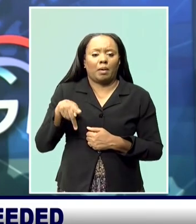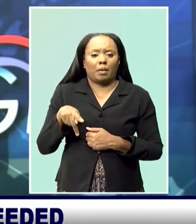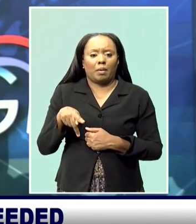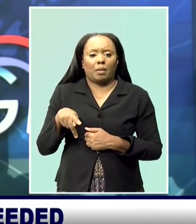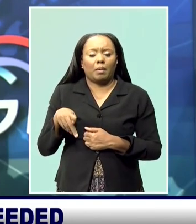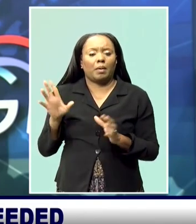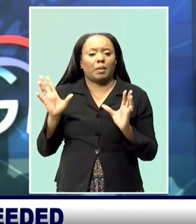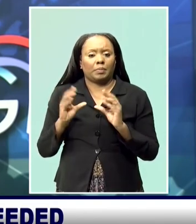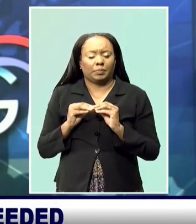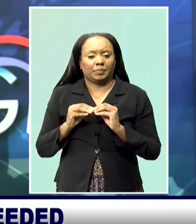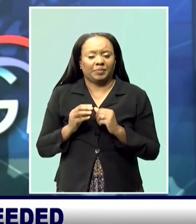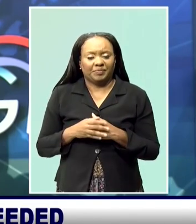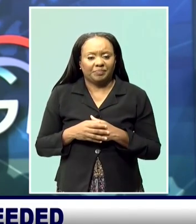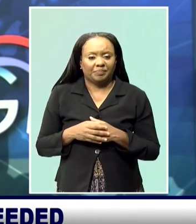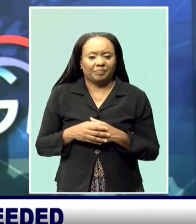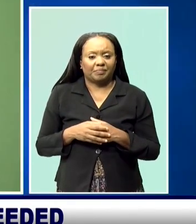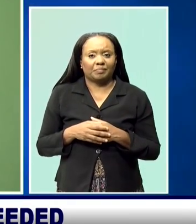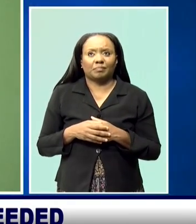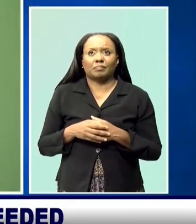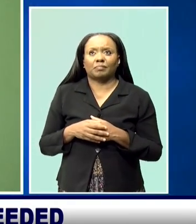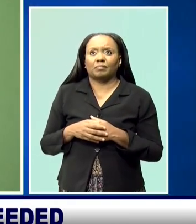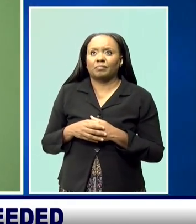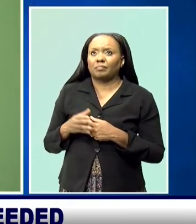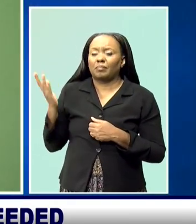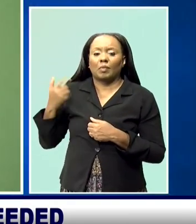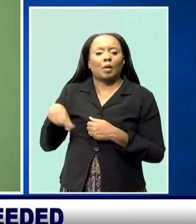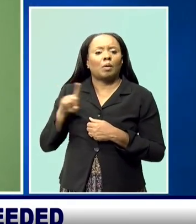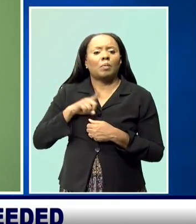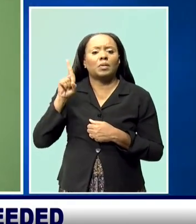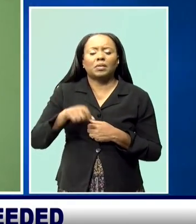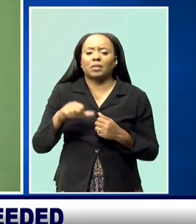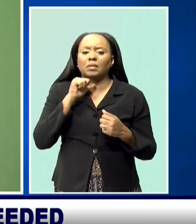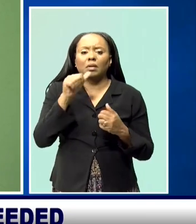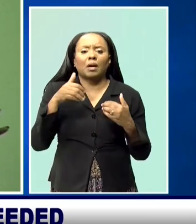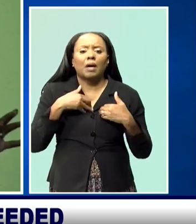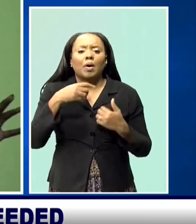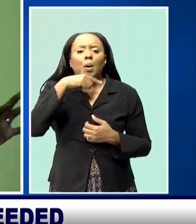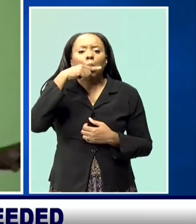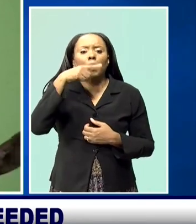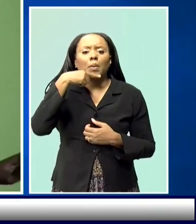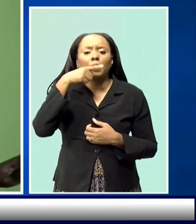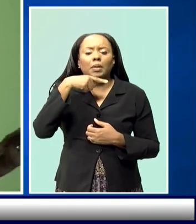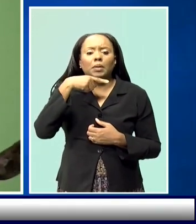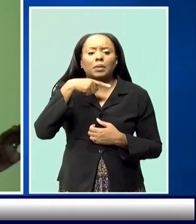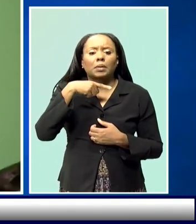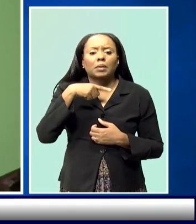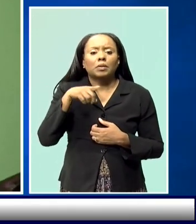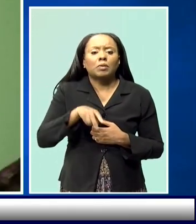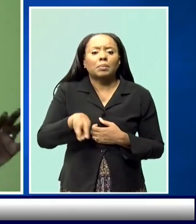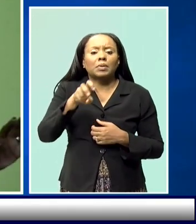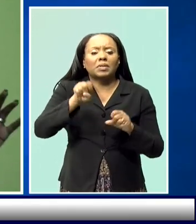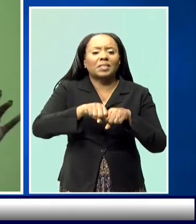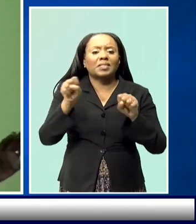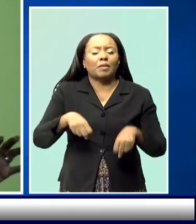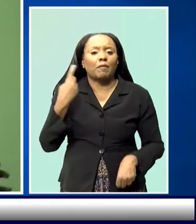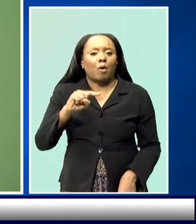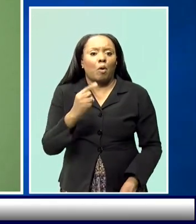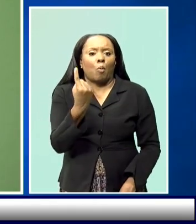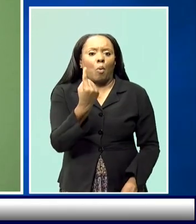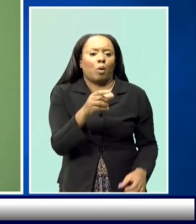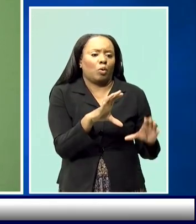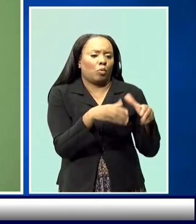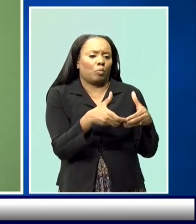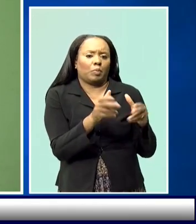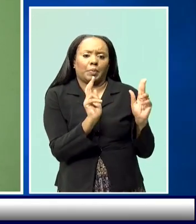Ranch meeting. We should not be developing a public transportation system for a certain category of people. That is not development.